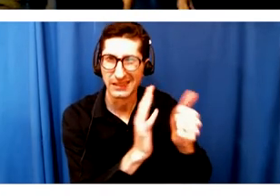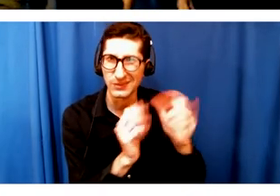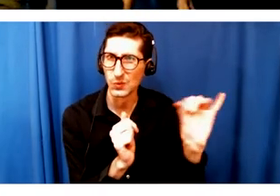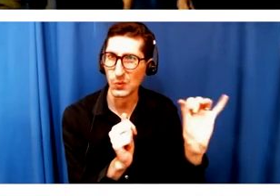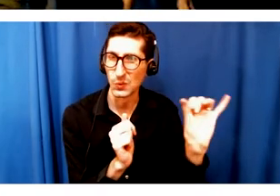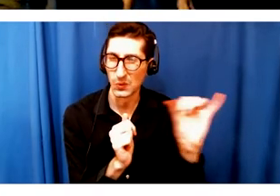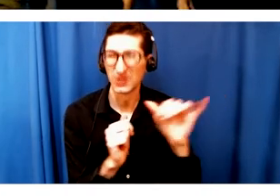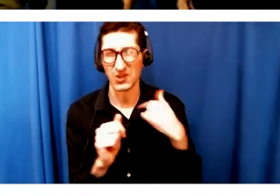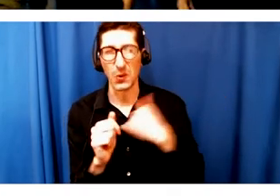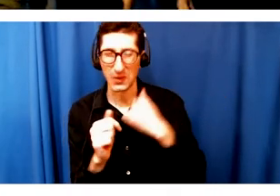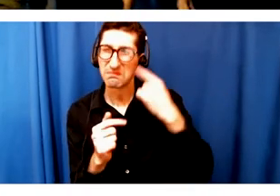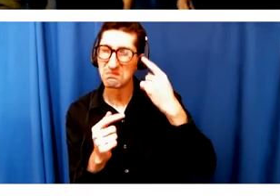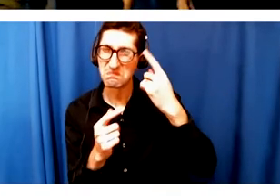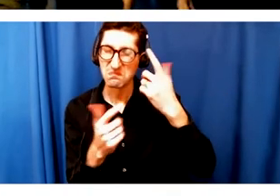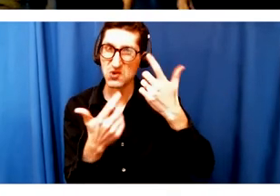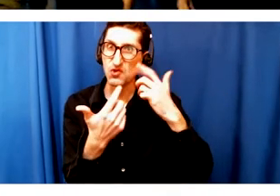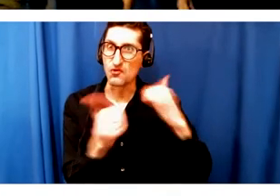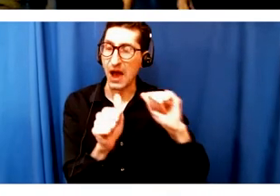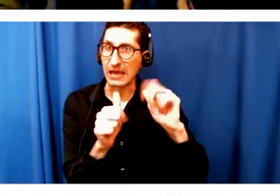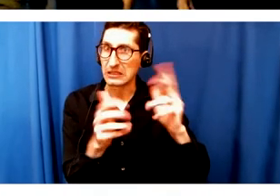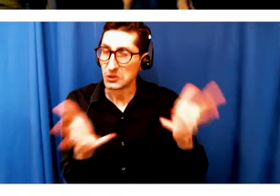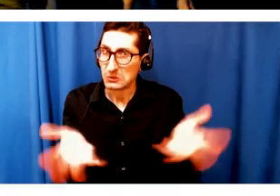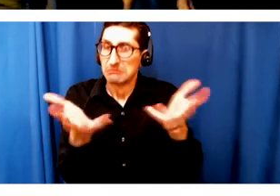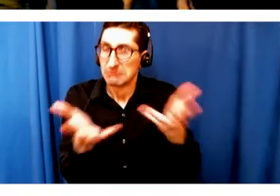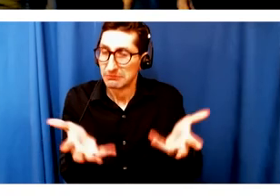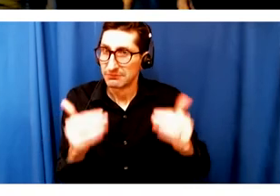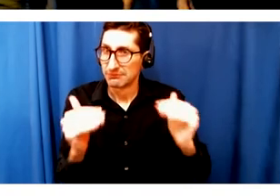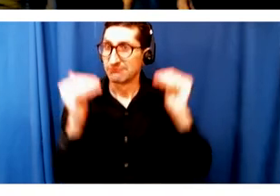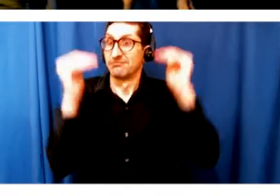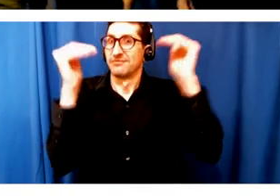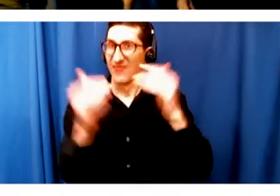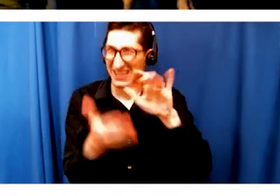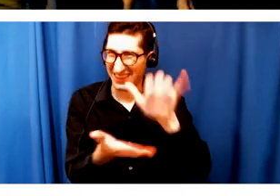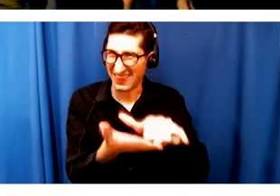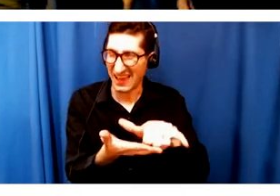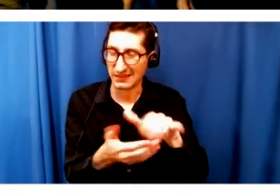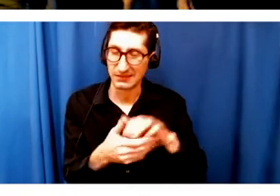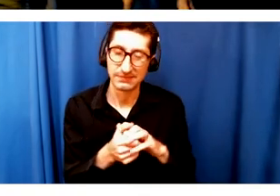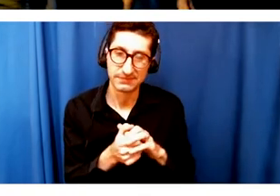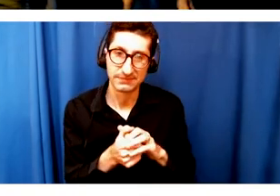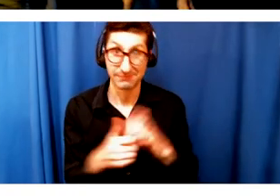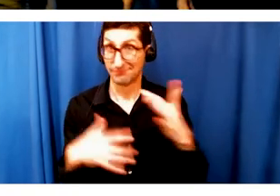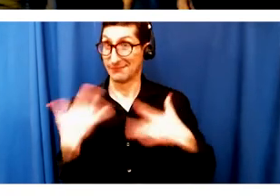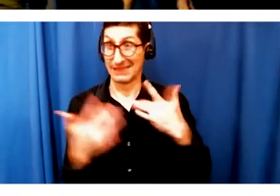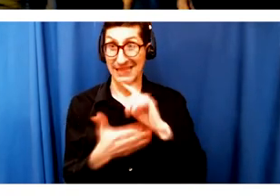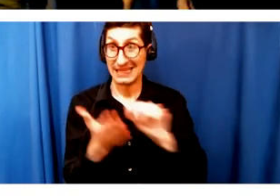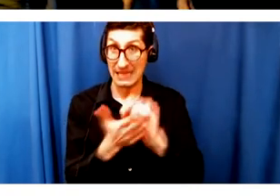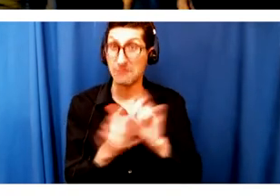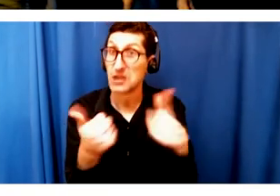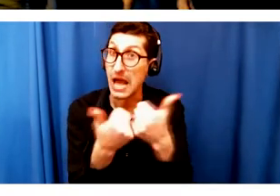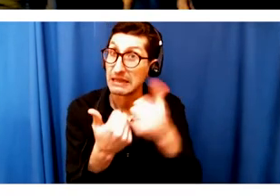trying to dive deeper on. And, and so it's, you know, it is, it's, it's, it's an exciting time. It's a challenge, but it's deeply exciting.